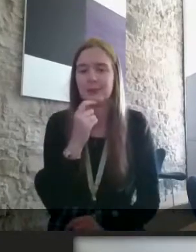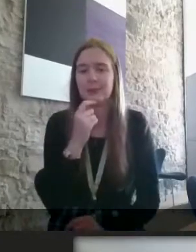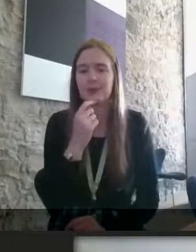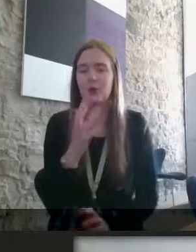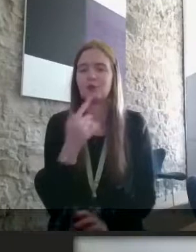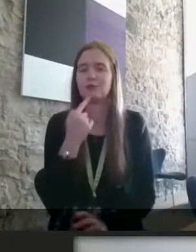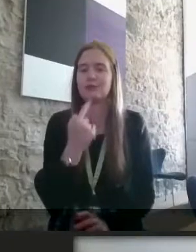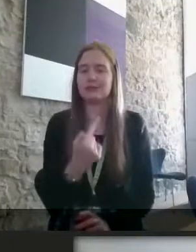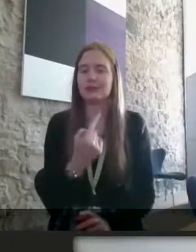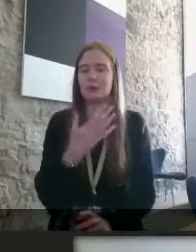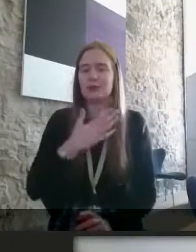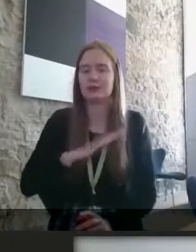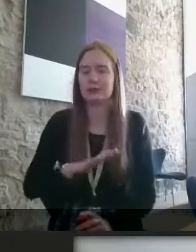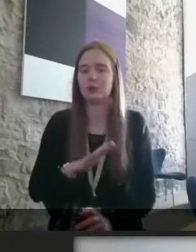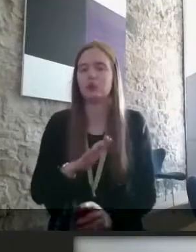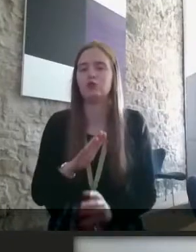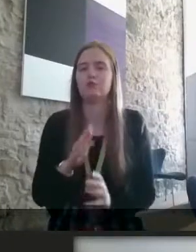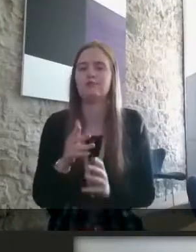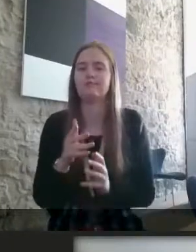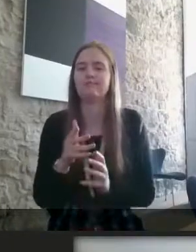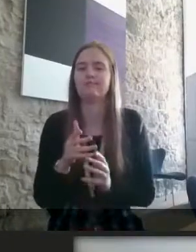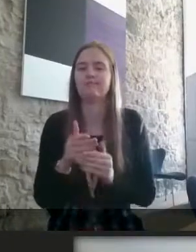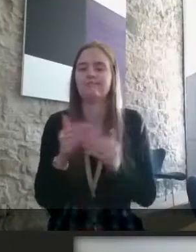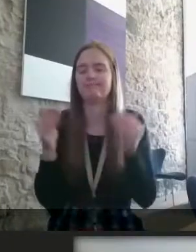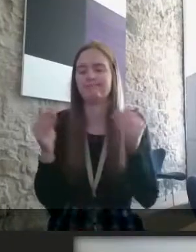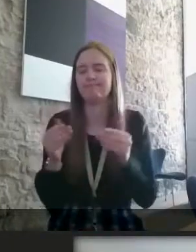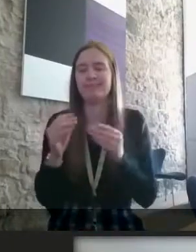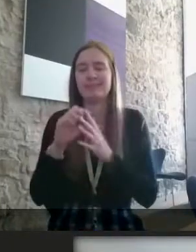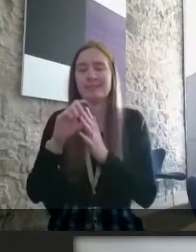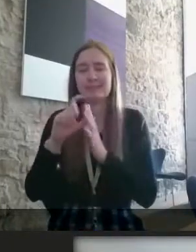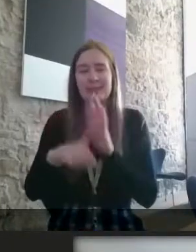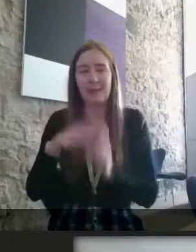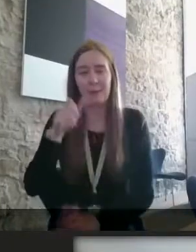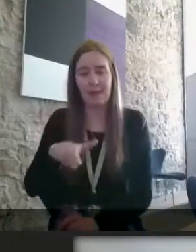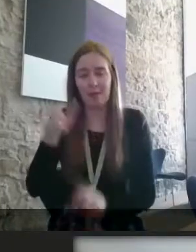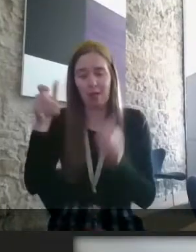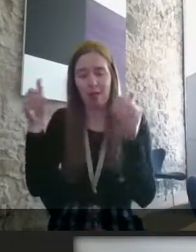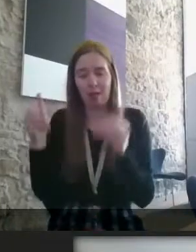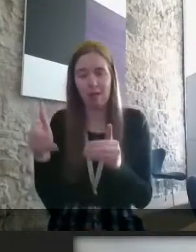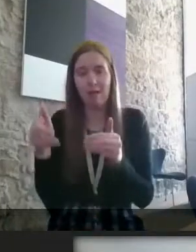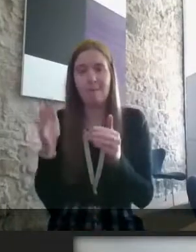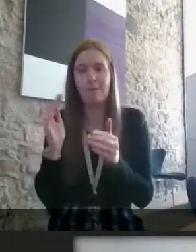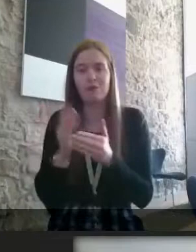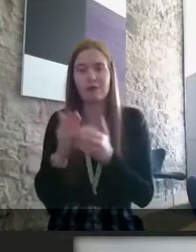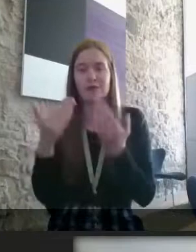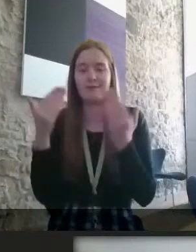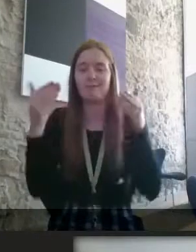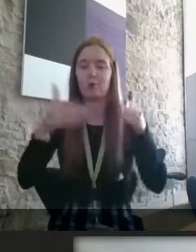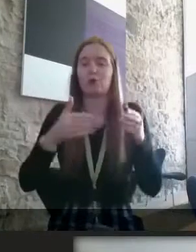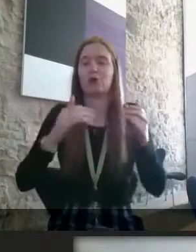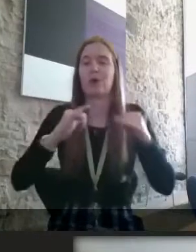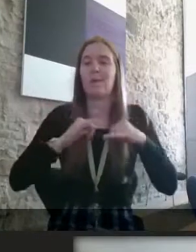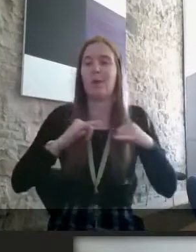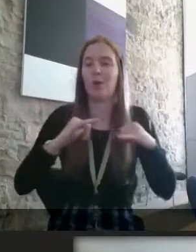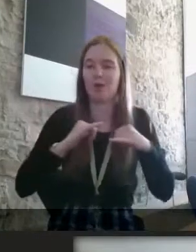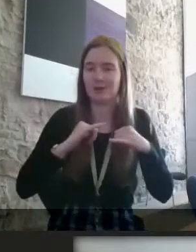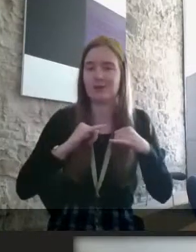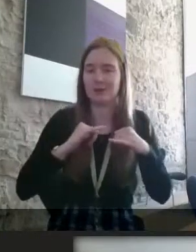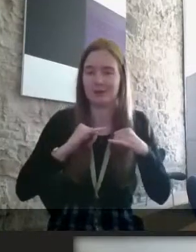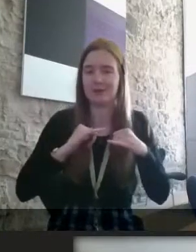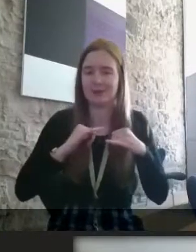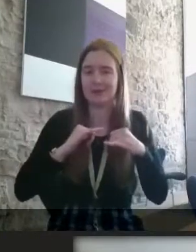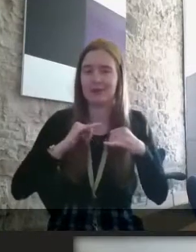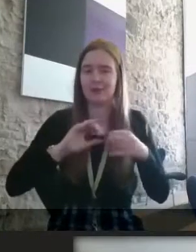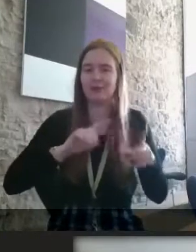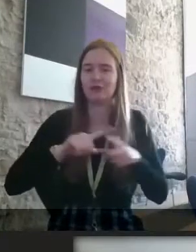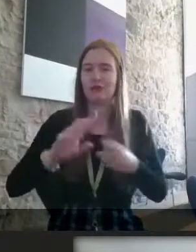to move away from looking at disabled people specifically and focus on employers and try to create the